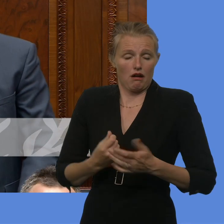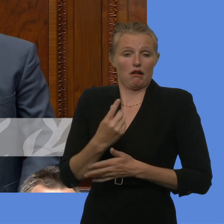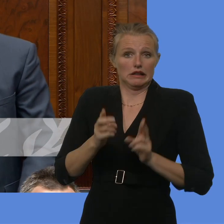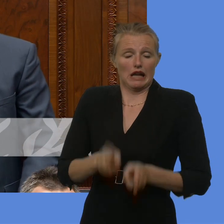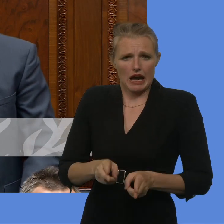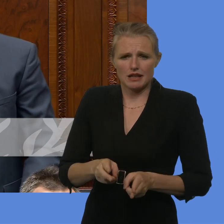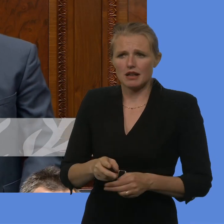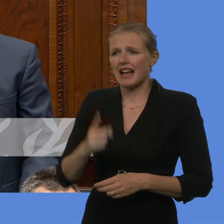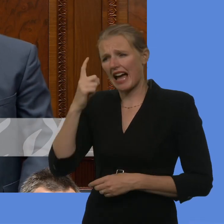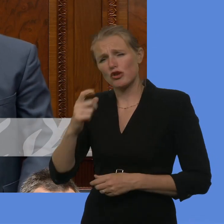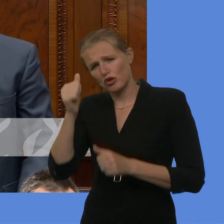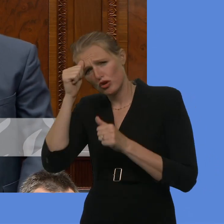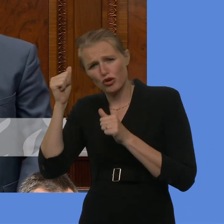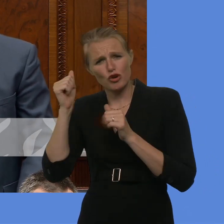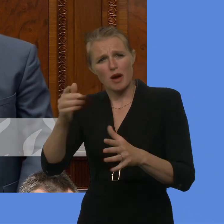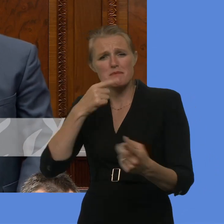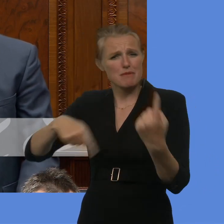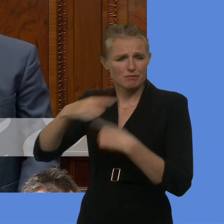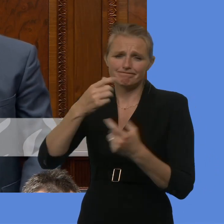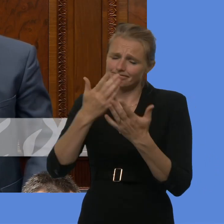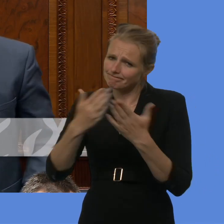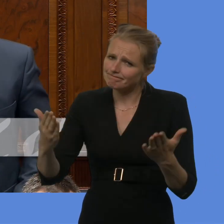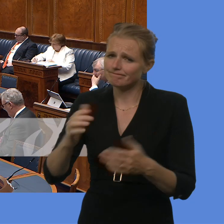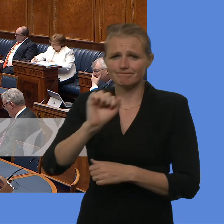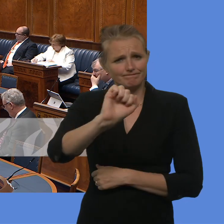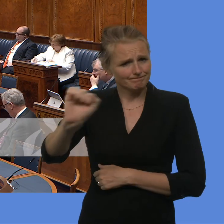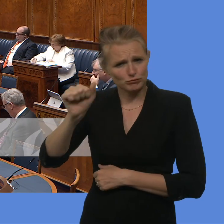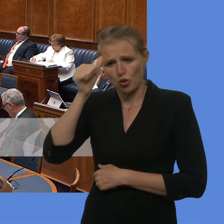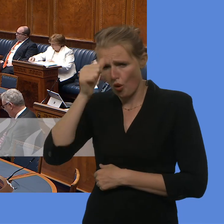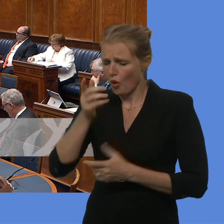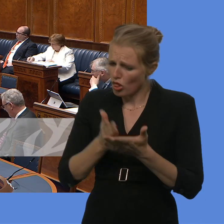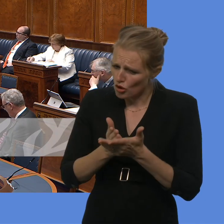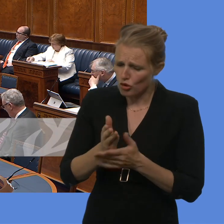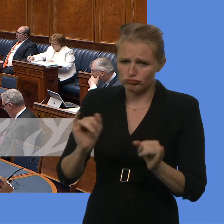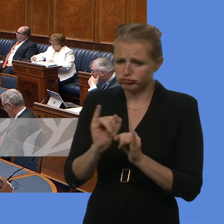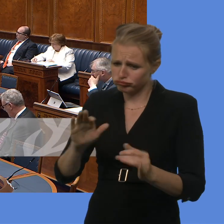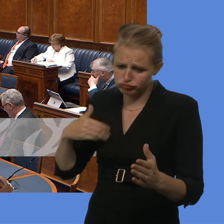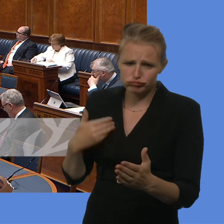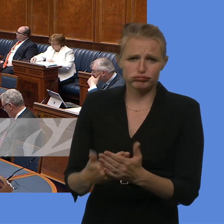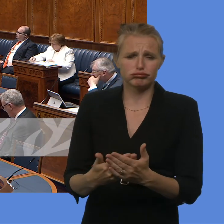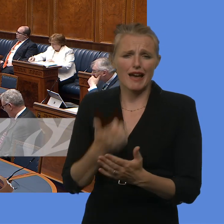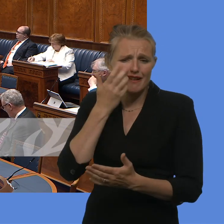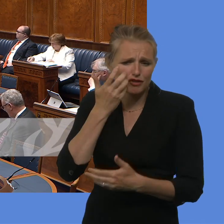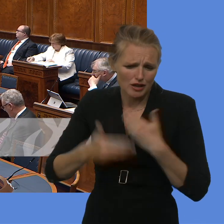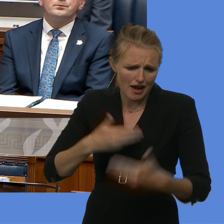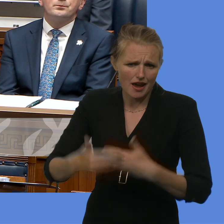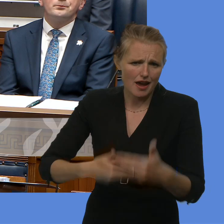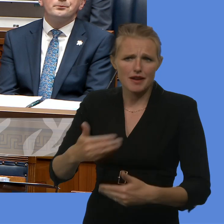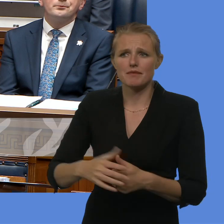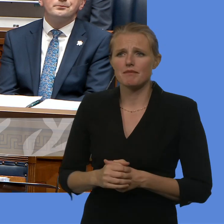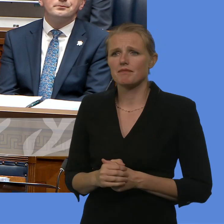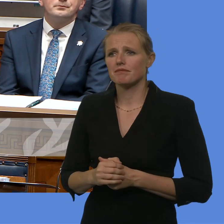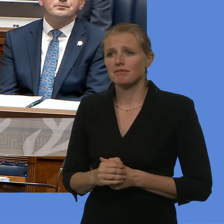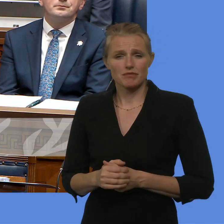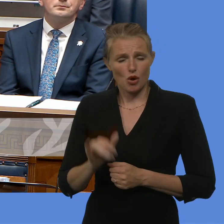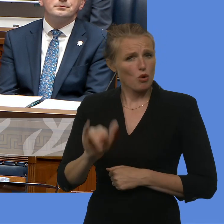those people and the pain and suffering that they go through on a daily basis? Minister. Thank you, Mr Speaker. Look, absolutely. There's no